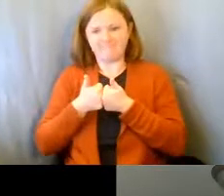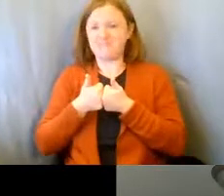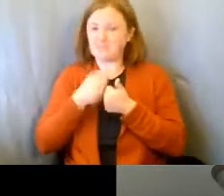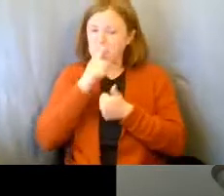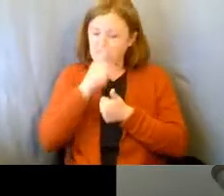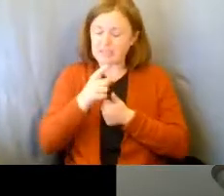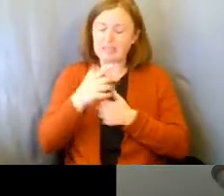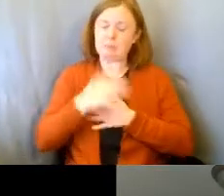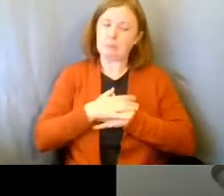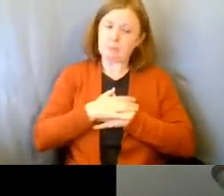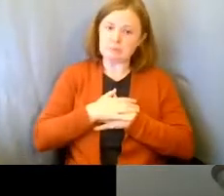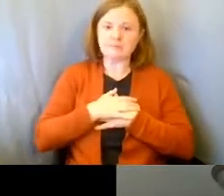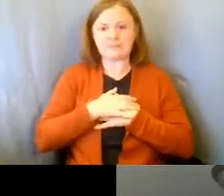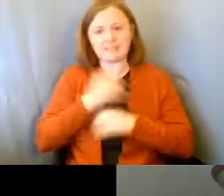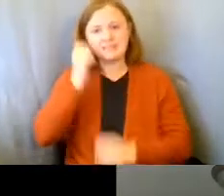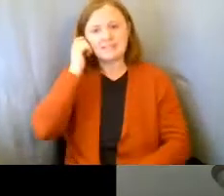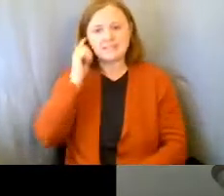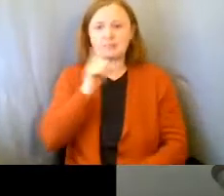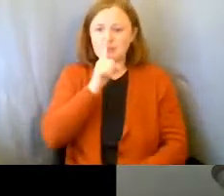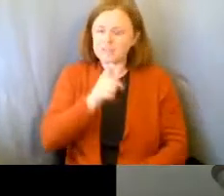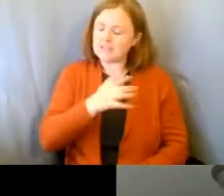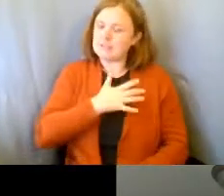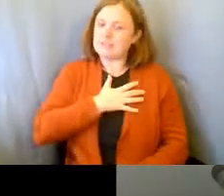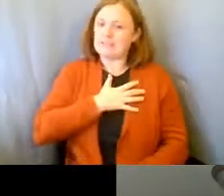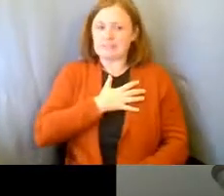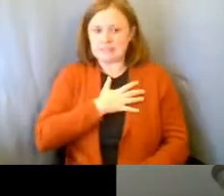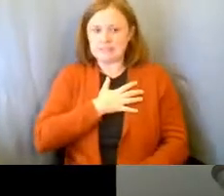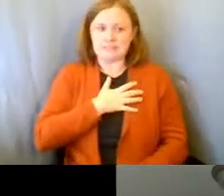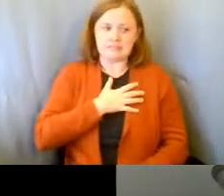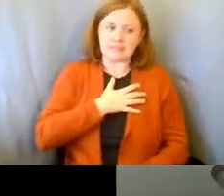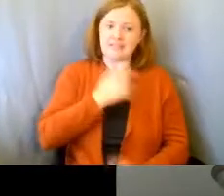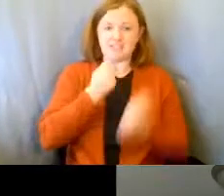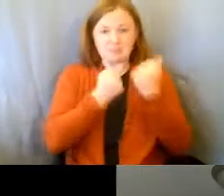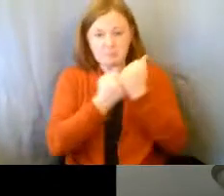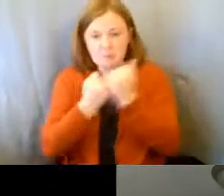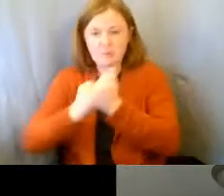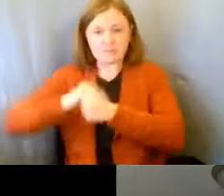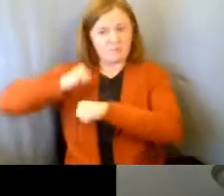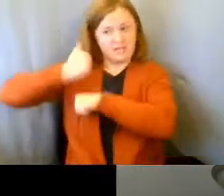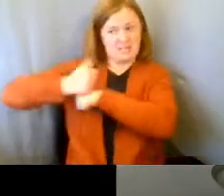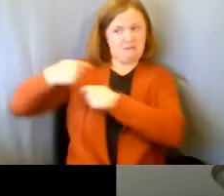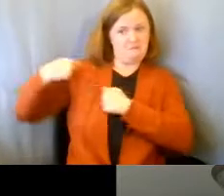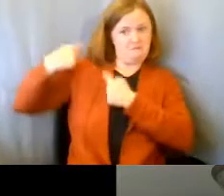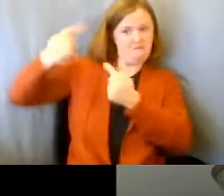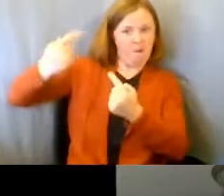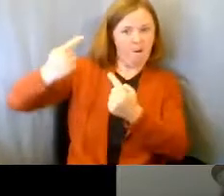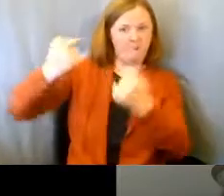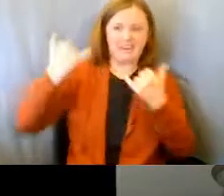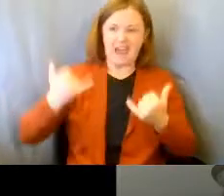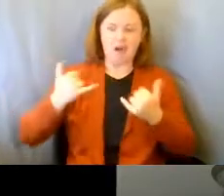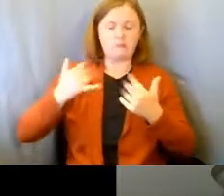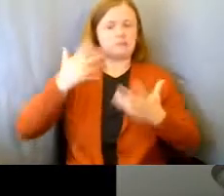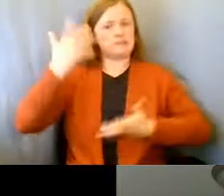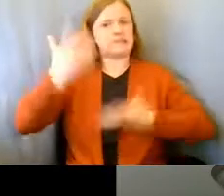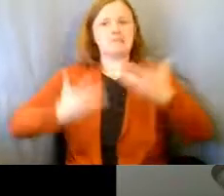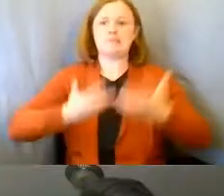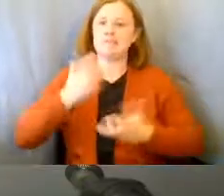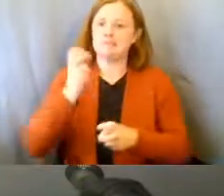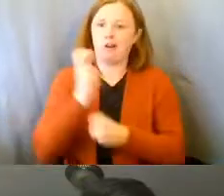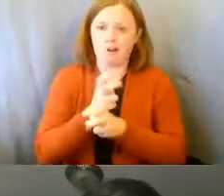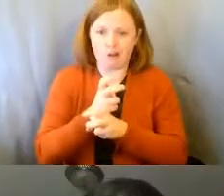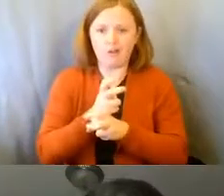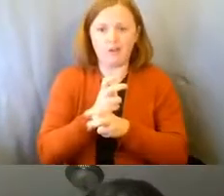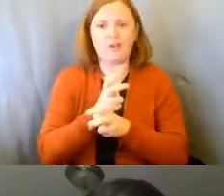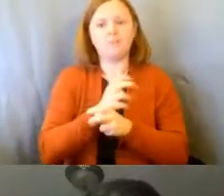stretching it, stretching all supports and services. So, and those